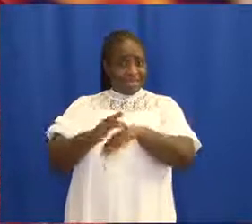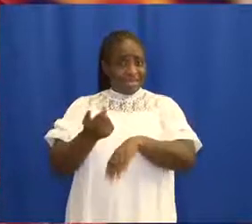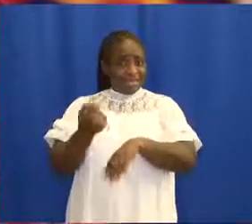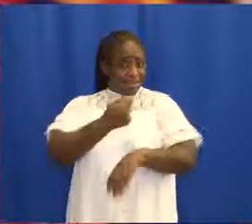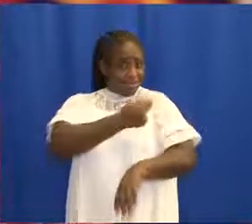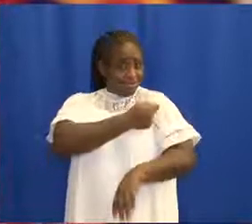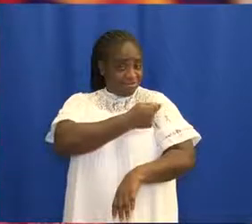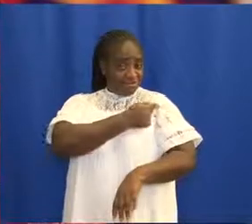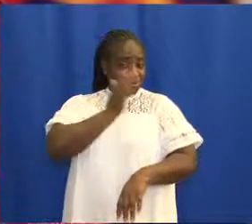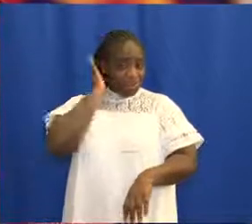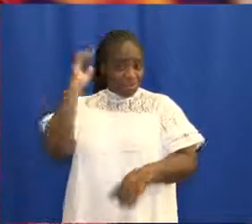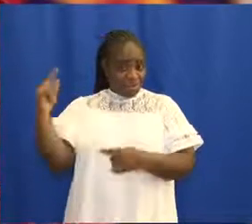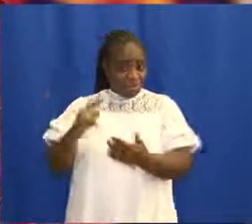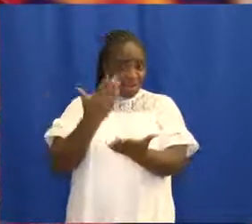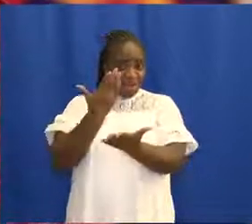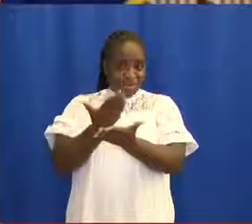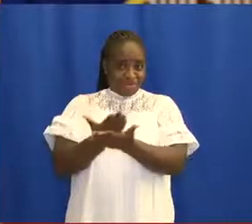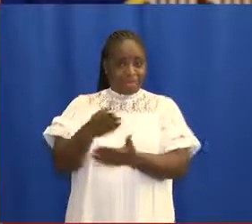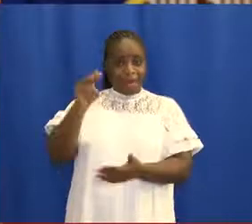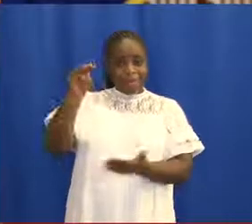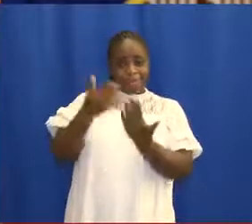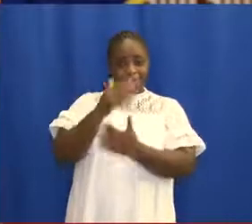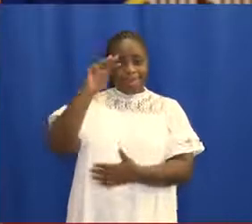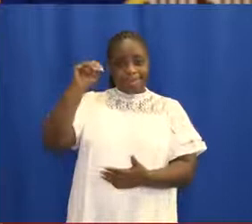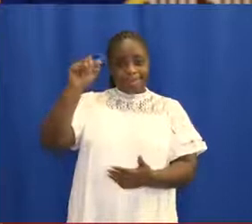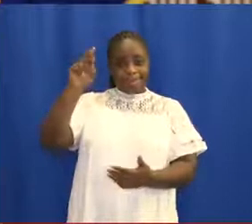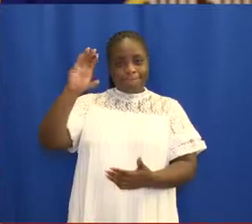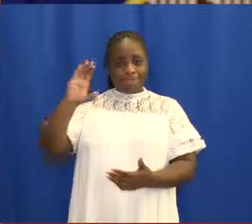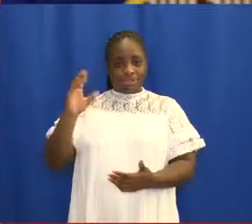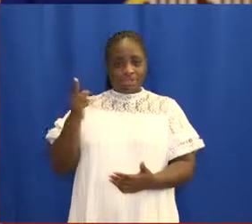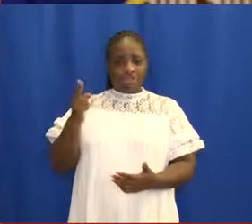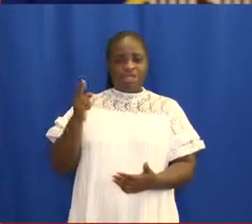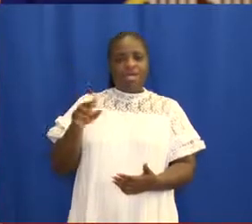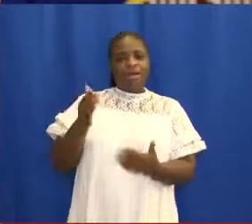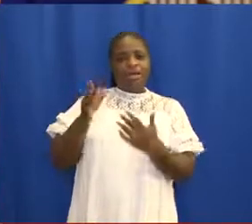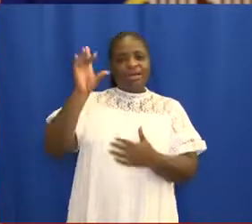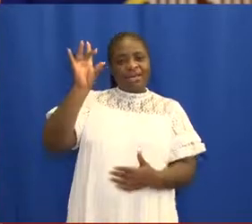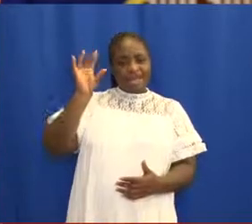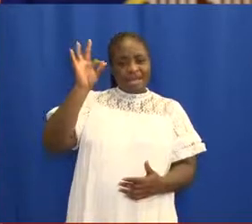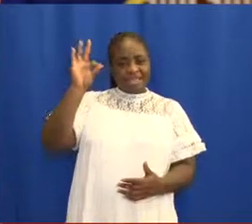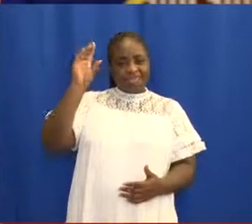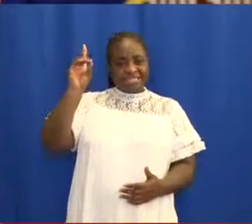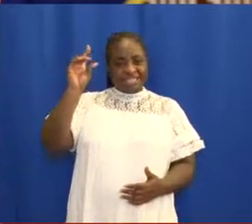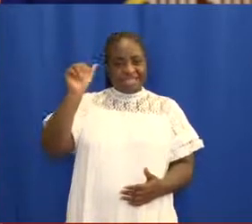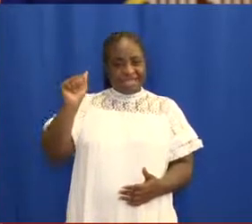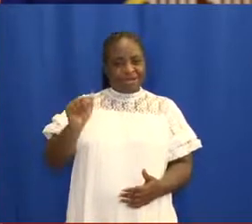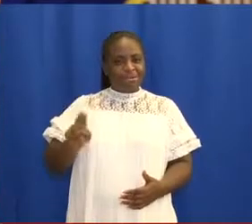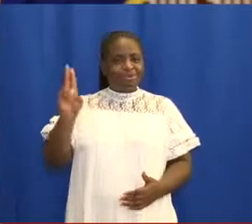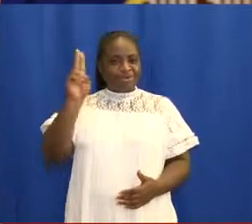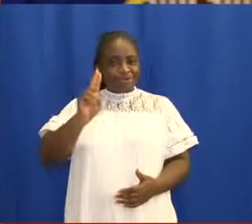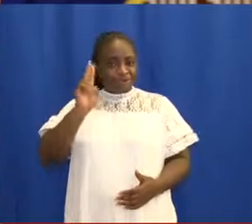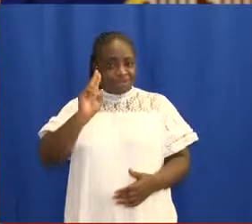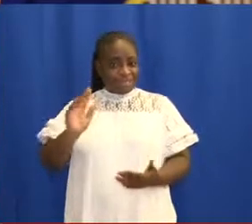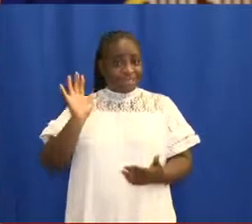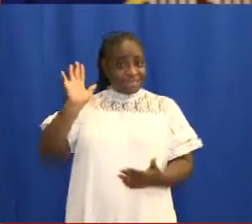earliest vaccine will be in the country by March. The Food and Drugs Authority, FDA, will